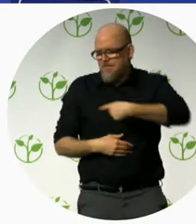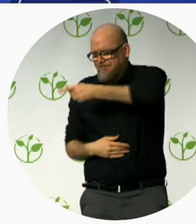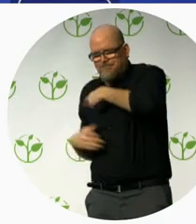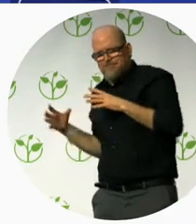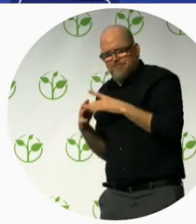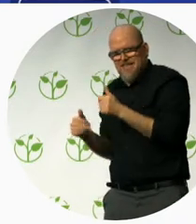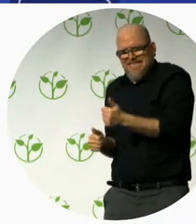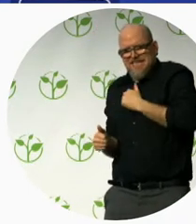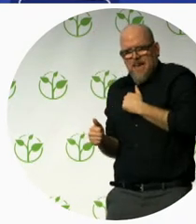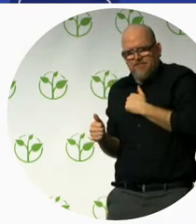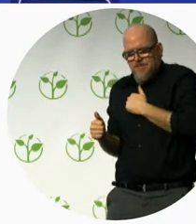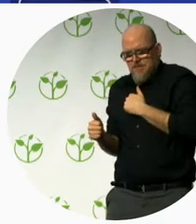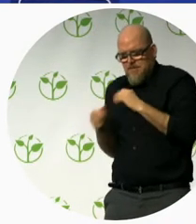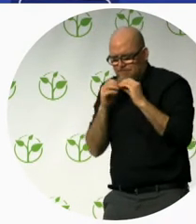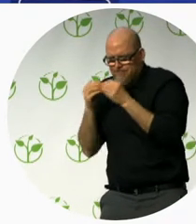Yeah.